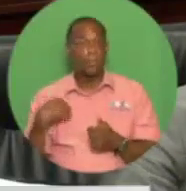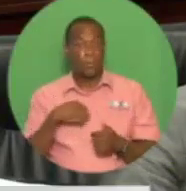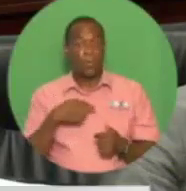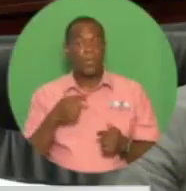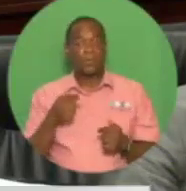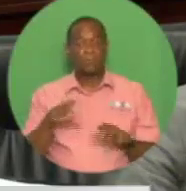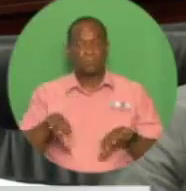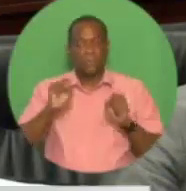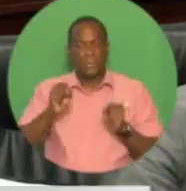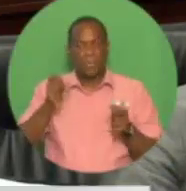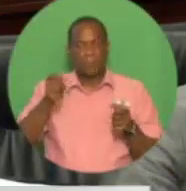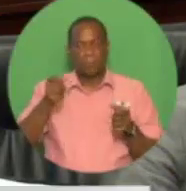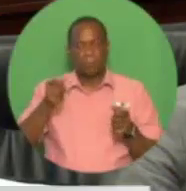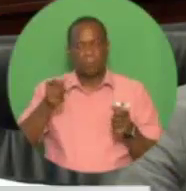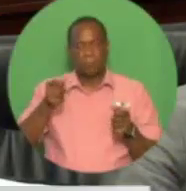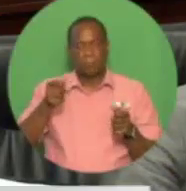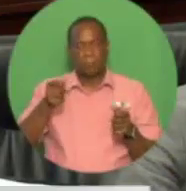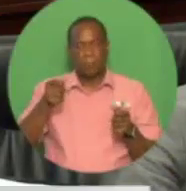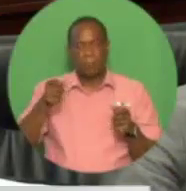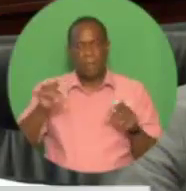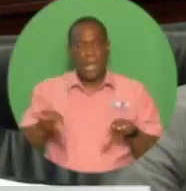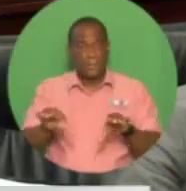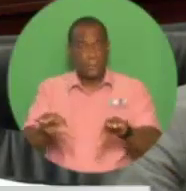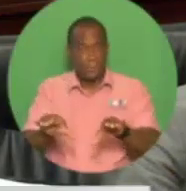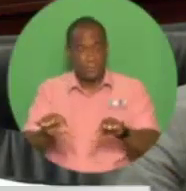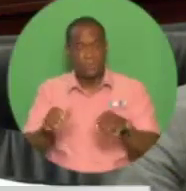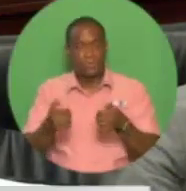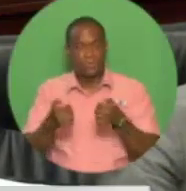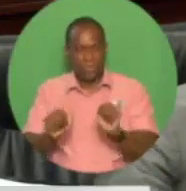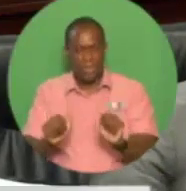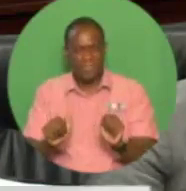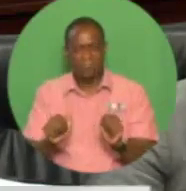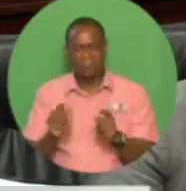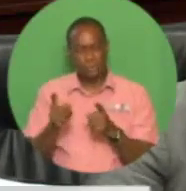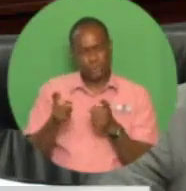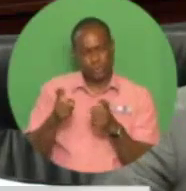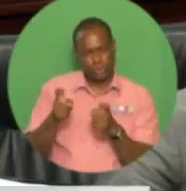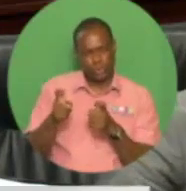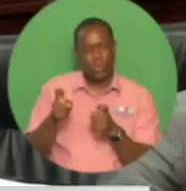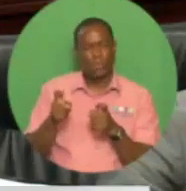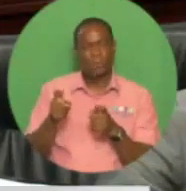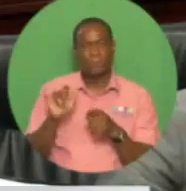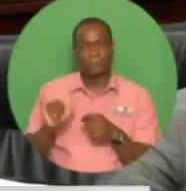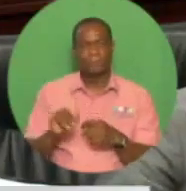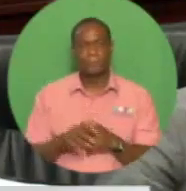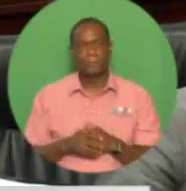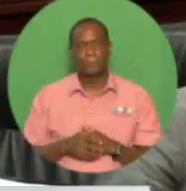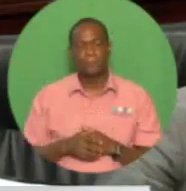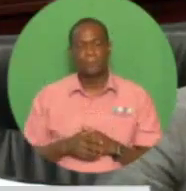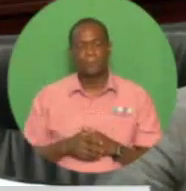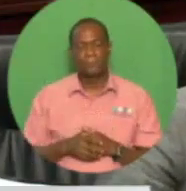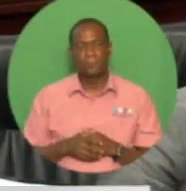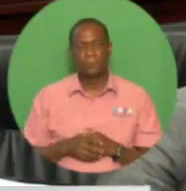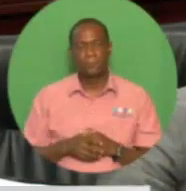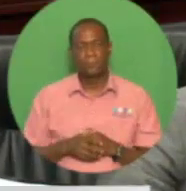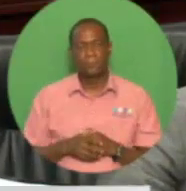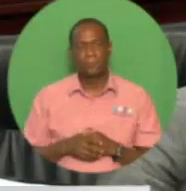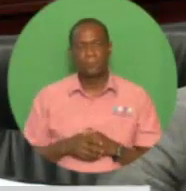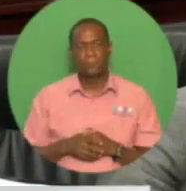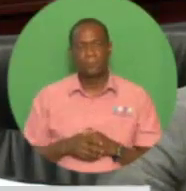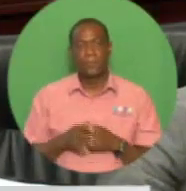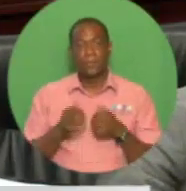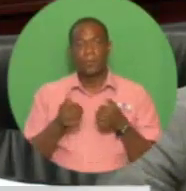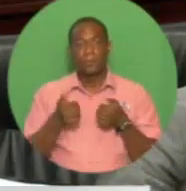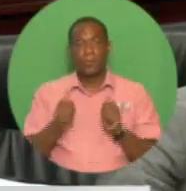including adopting a mix of expenditure containment and revenue-raising measures. We are ensuring that the non-energy